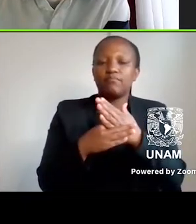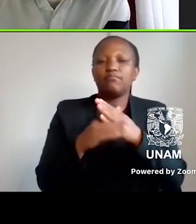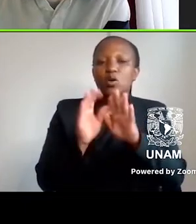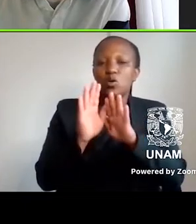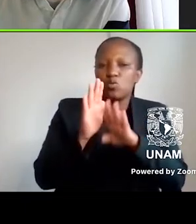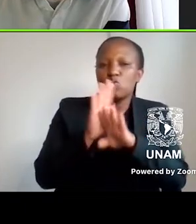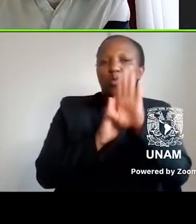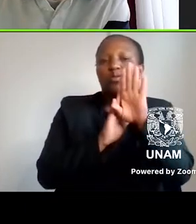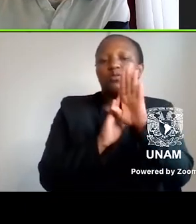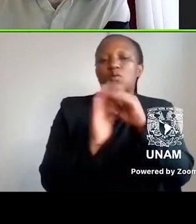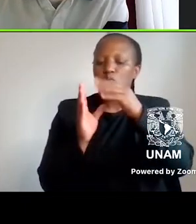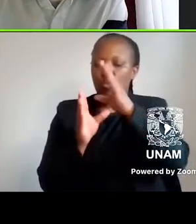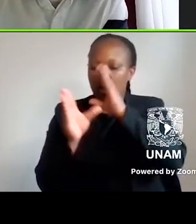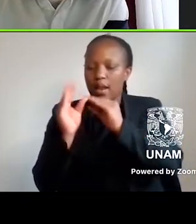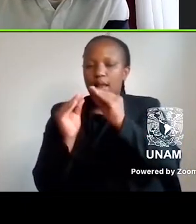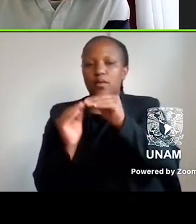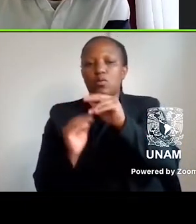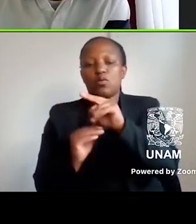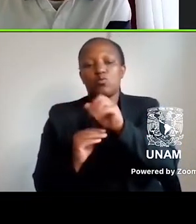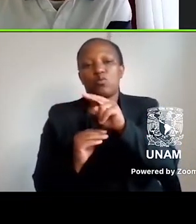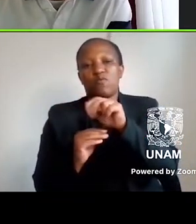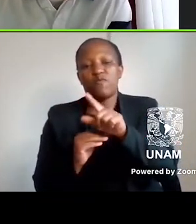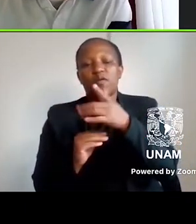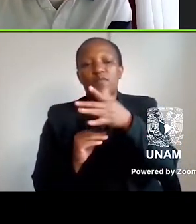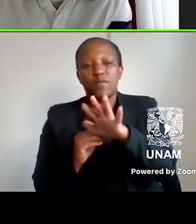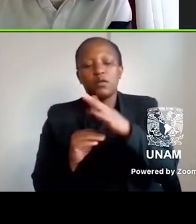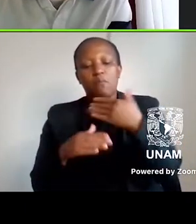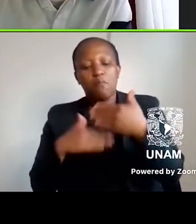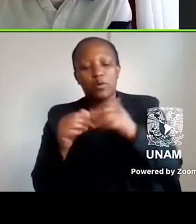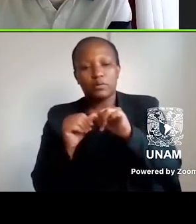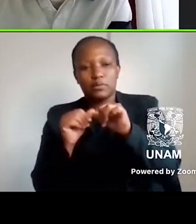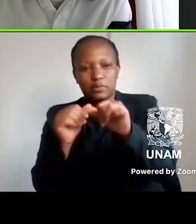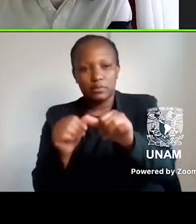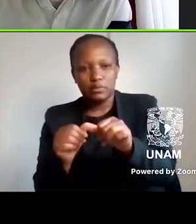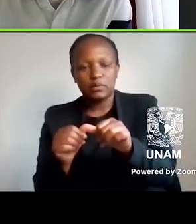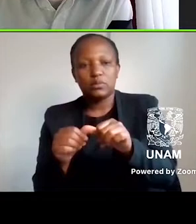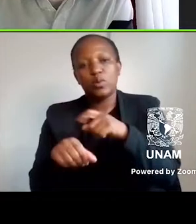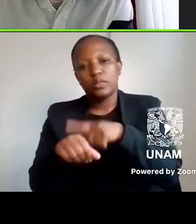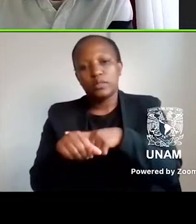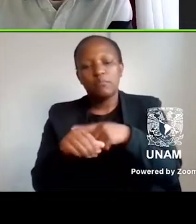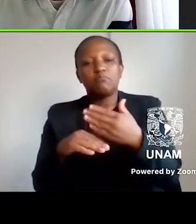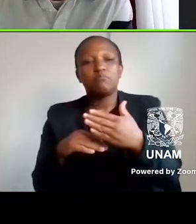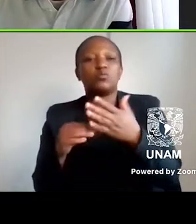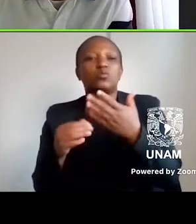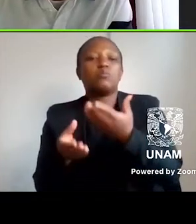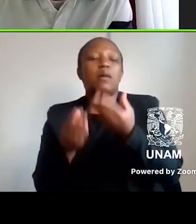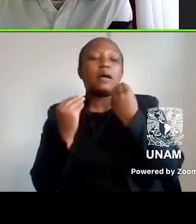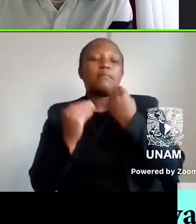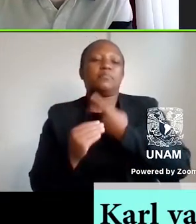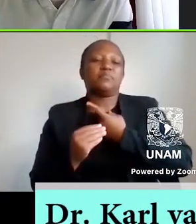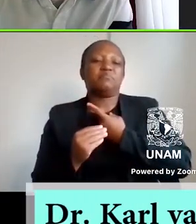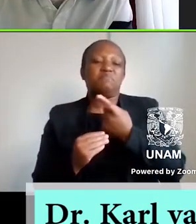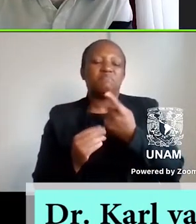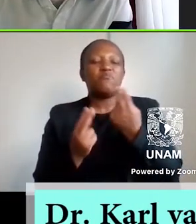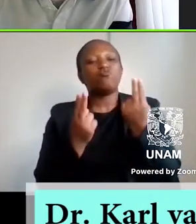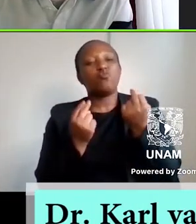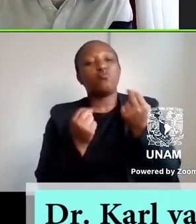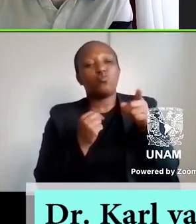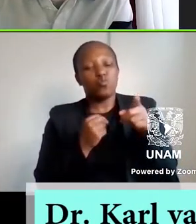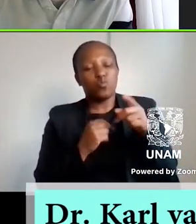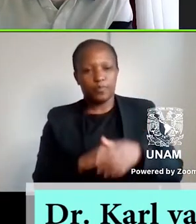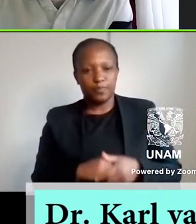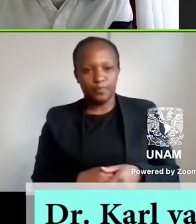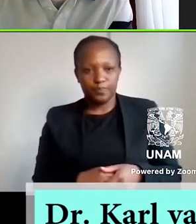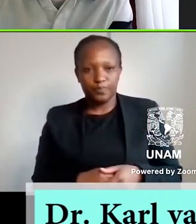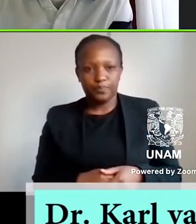end, in which Linda Natti turns waiting into progress, biding his time to define himself anew. Visions of the past